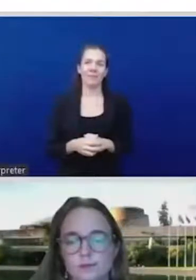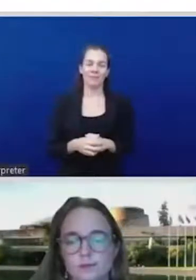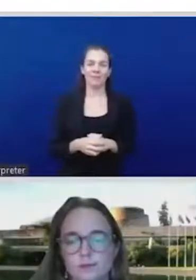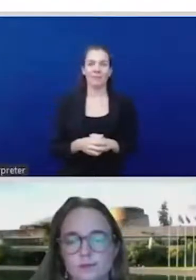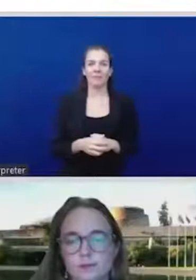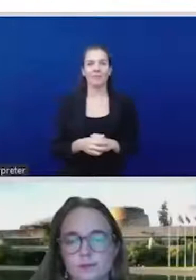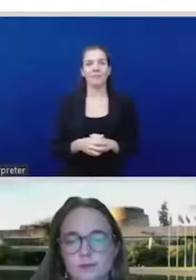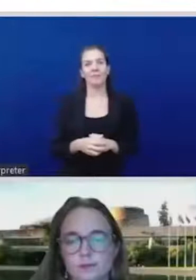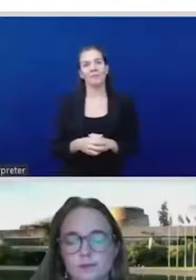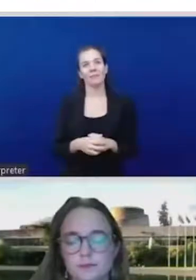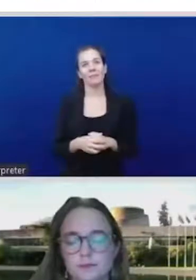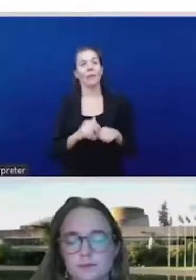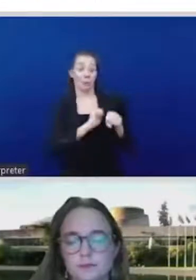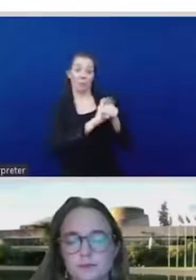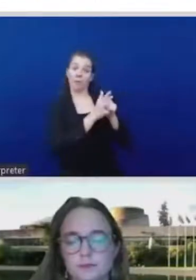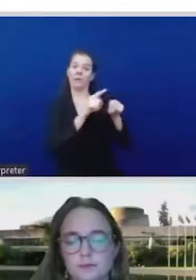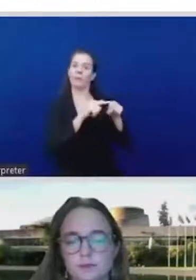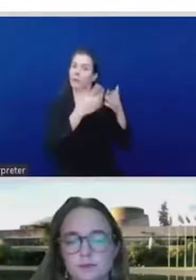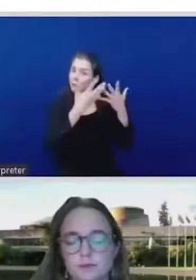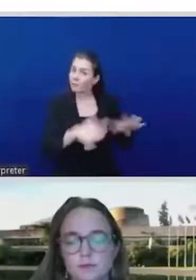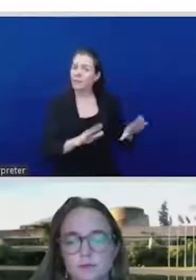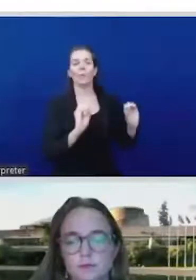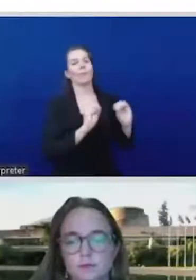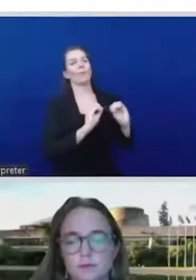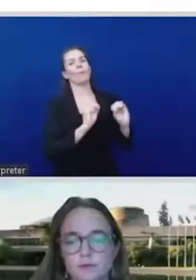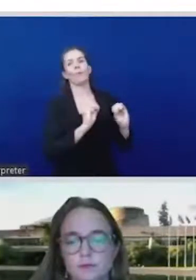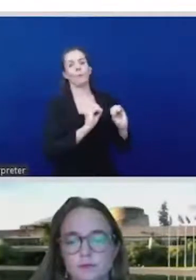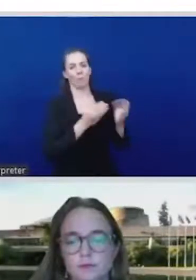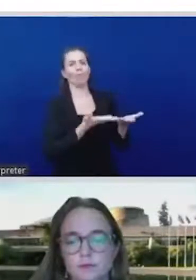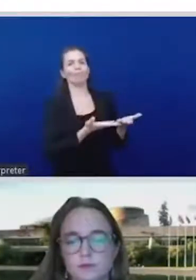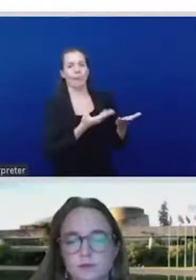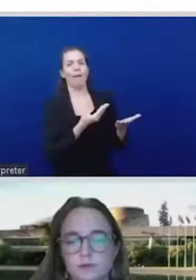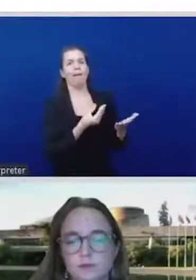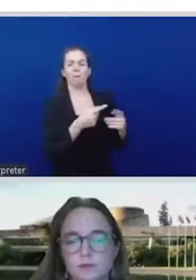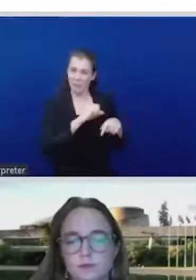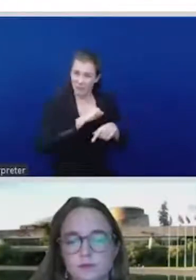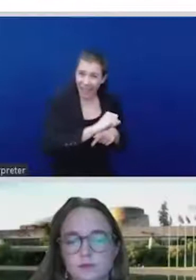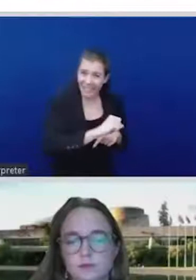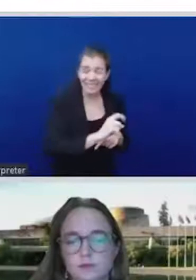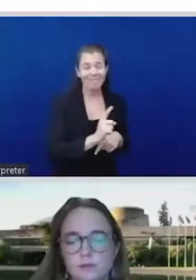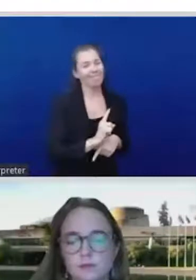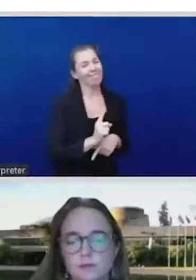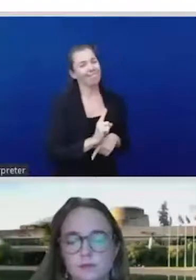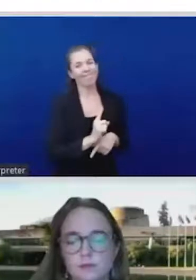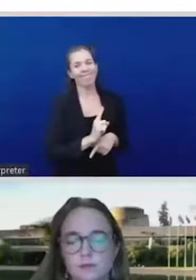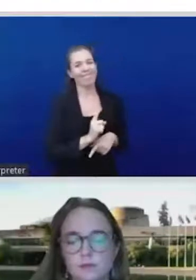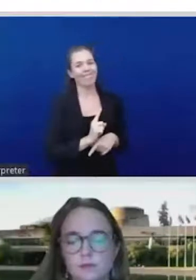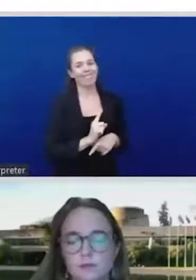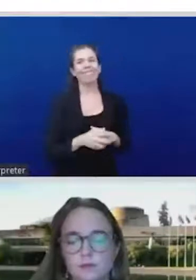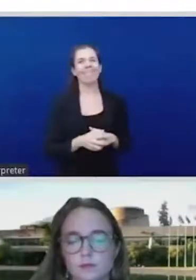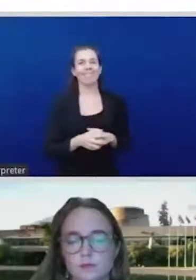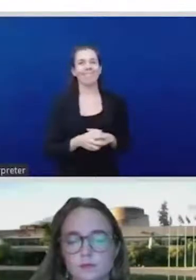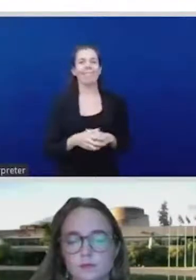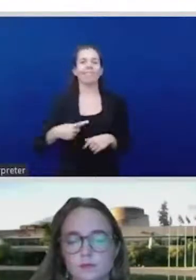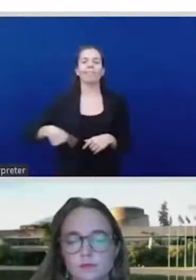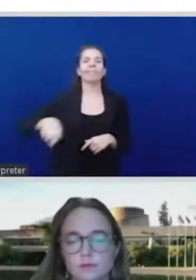we are really at the brink. We are at a verge of survival. And I mean, when you say, what does it mean for women's status? I think it's more than women's status.